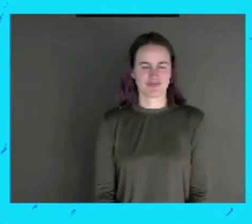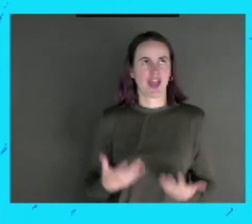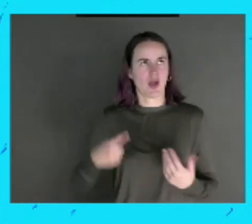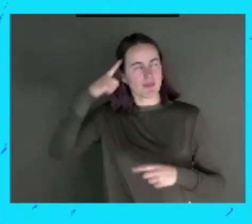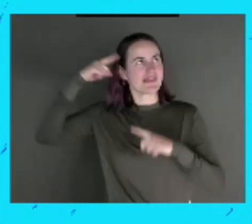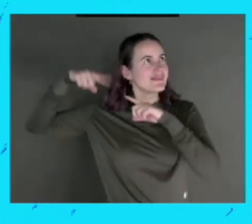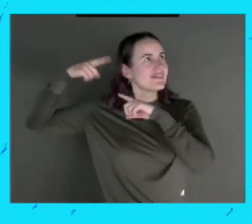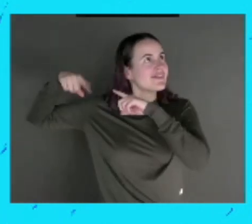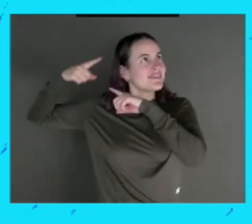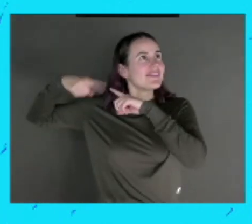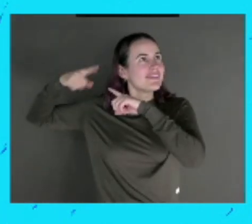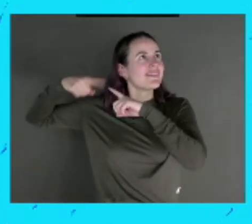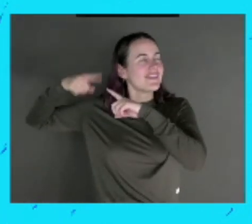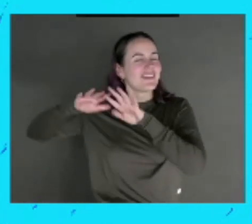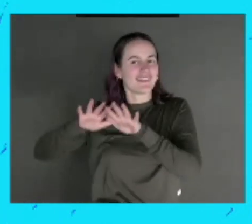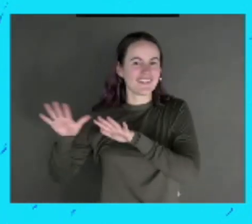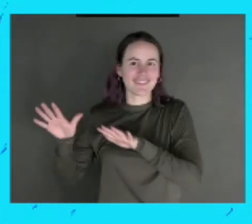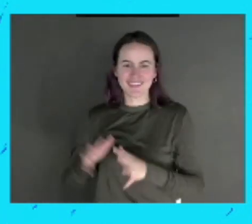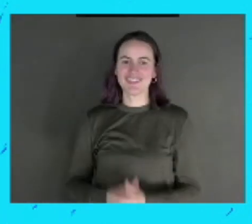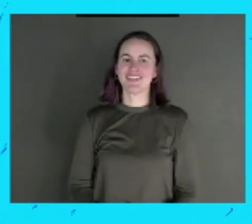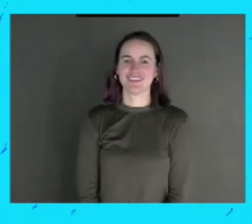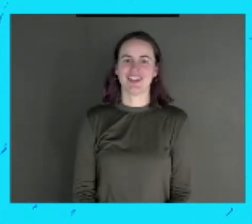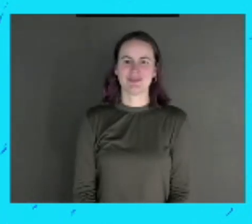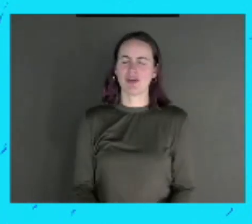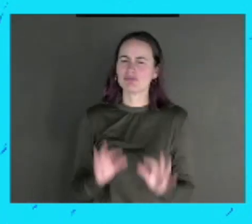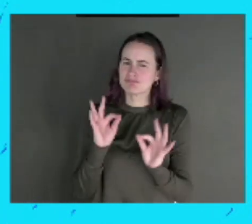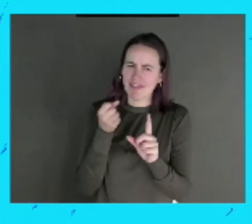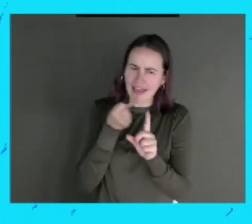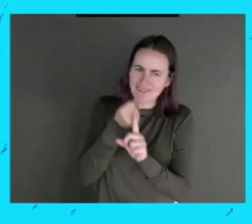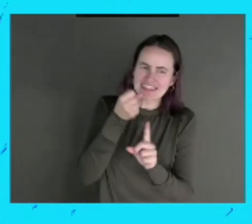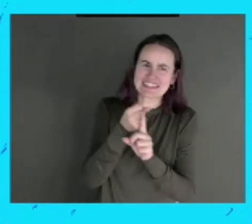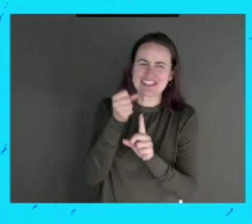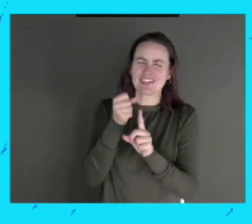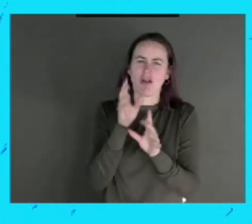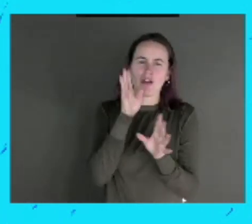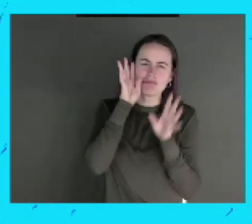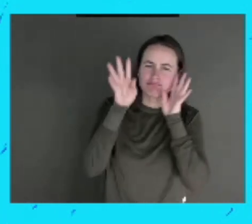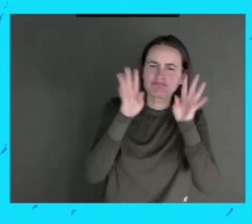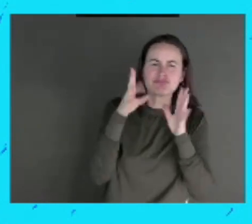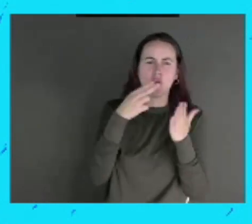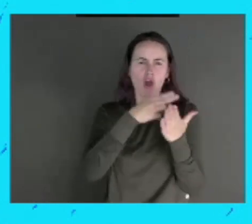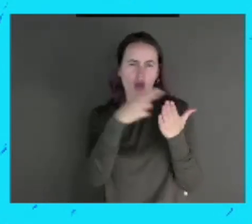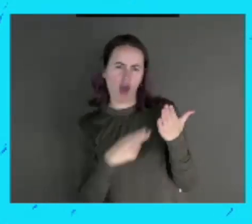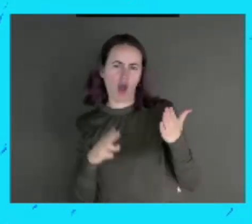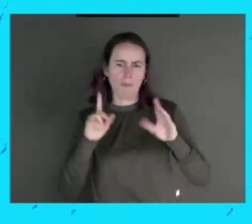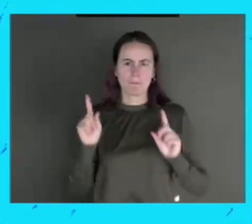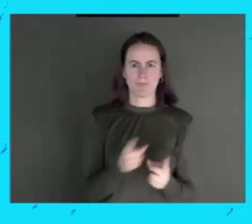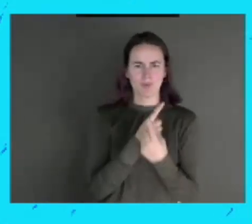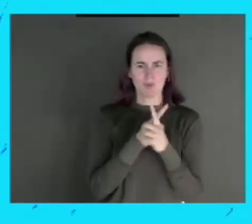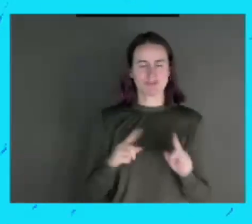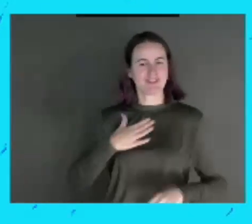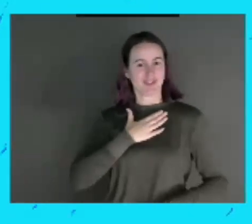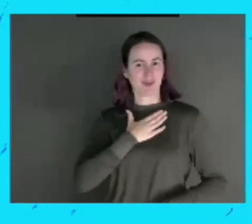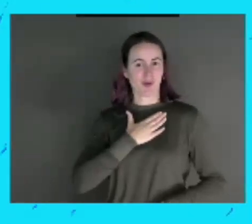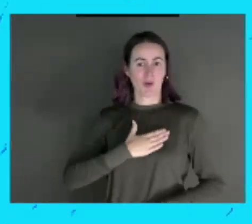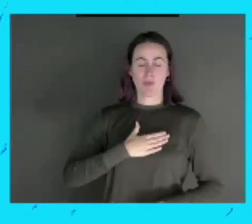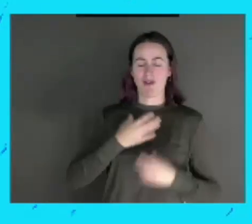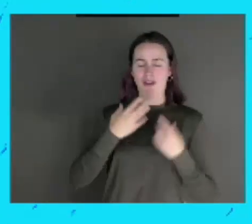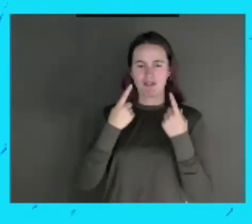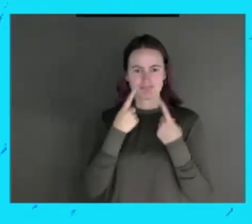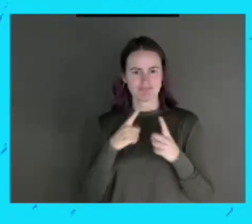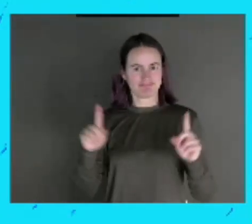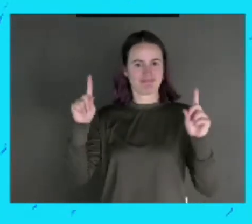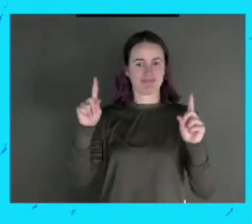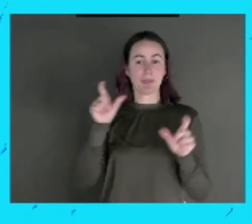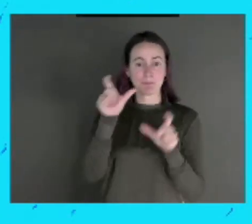And it's such a great way to do advocacy, which is why we're proud to present the winners of the Art for Wellbeing Music Awards. Check this out.